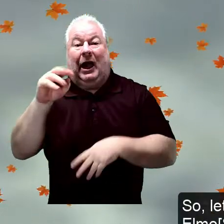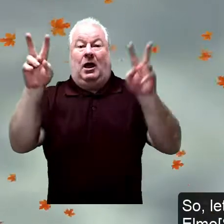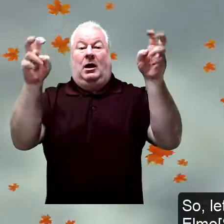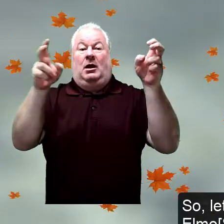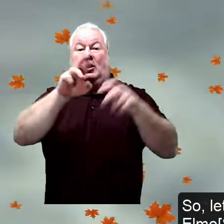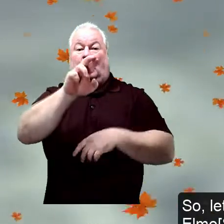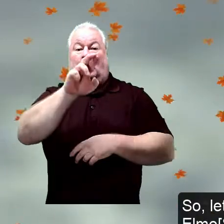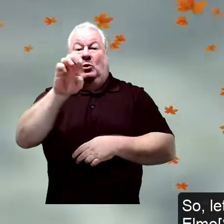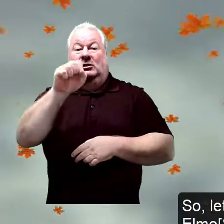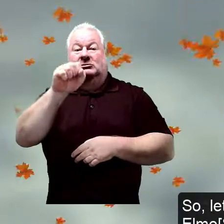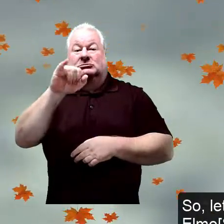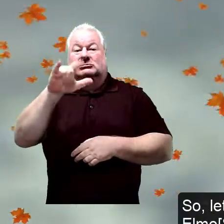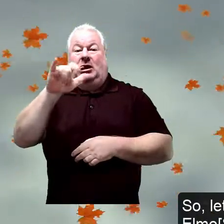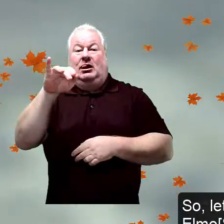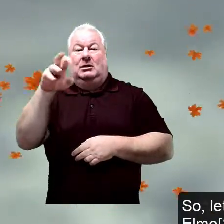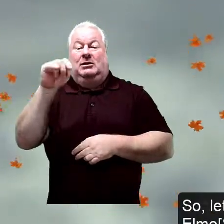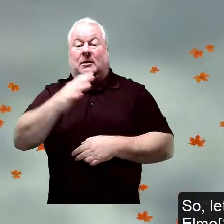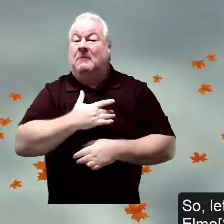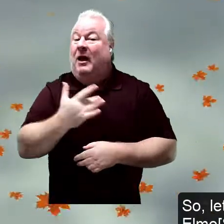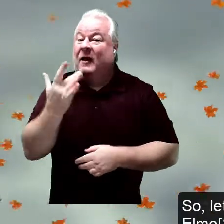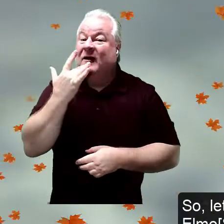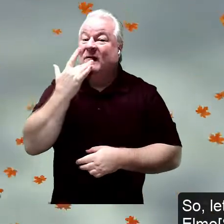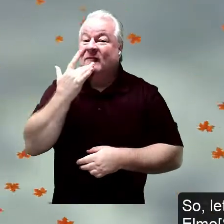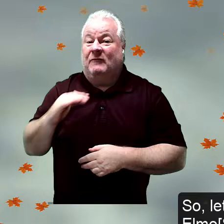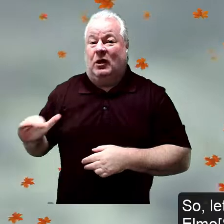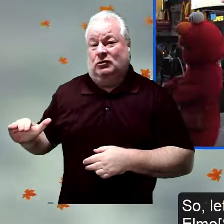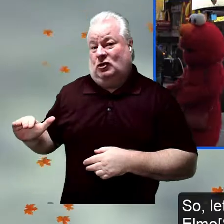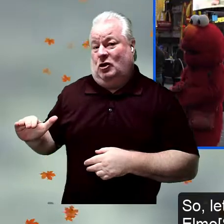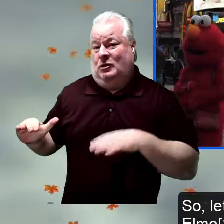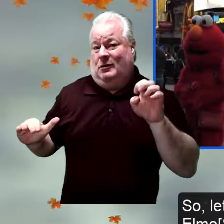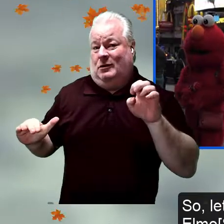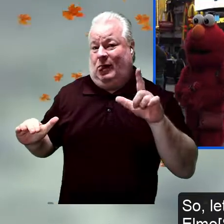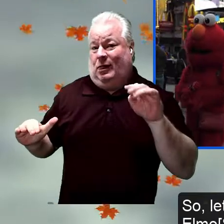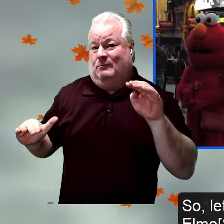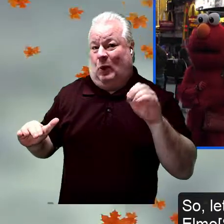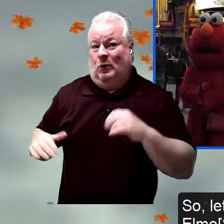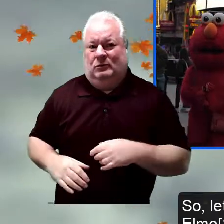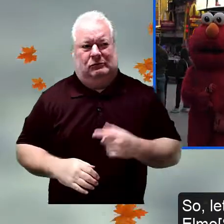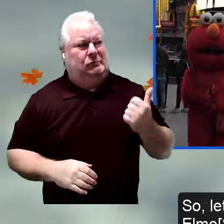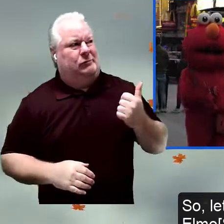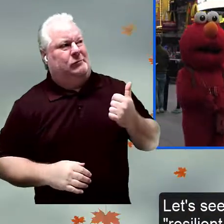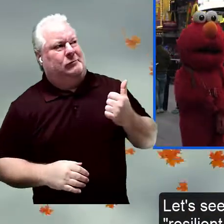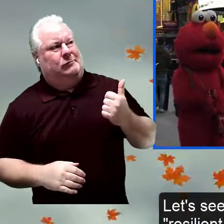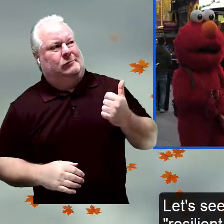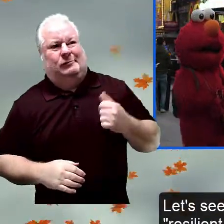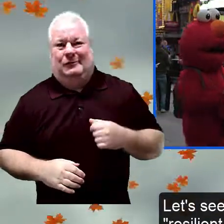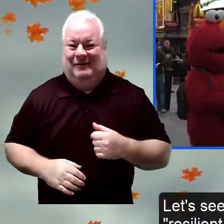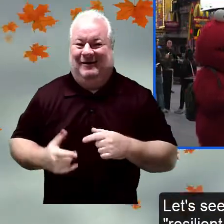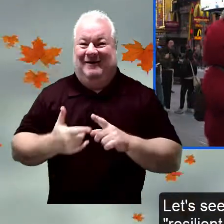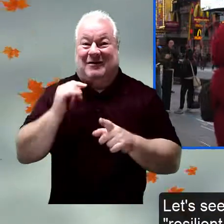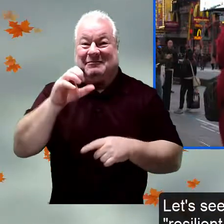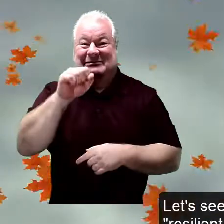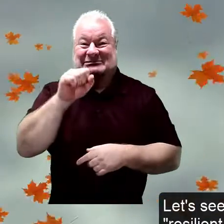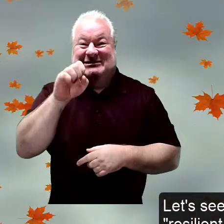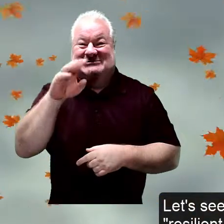So let's hear from my favorite toddler, Elmo from Sesame Street. Let's see